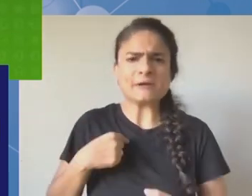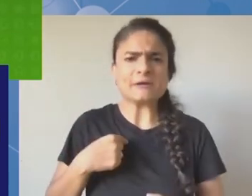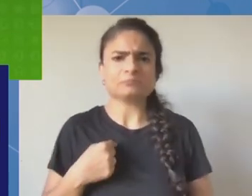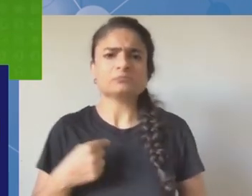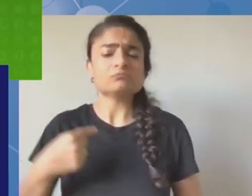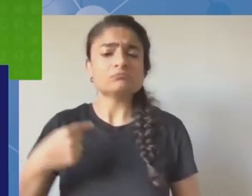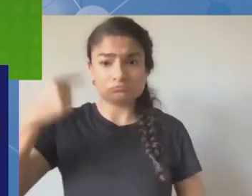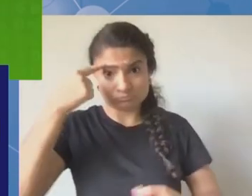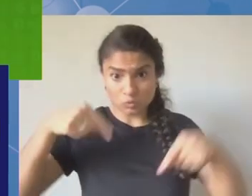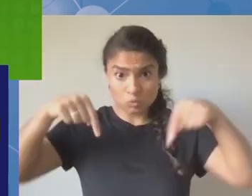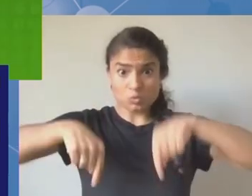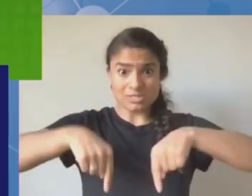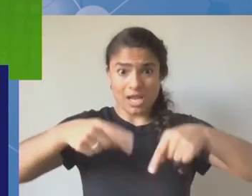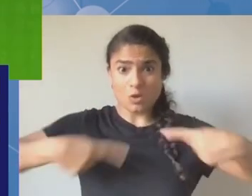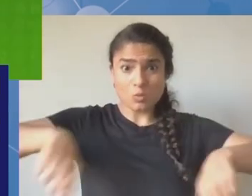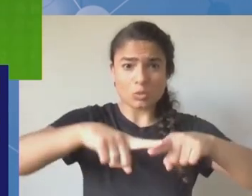yes exactly